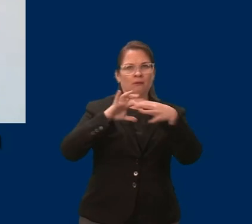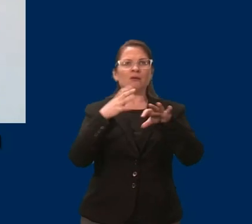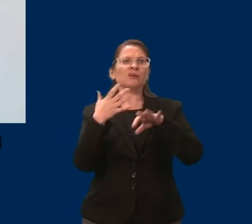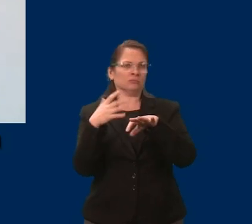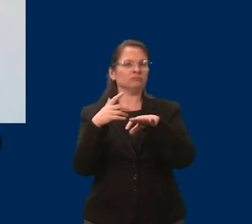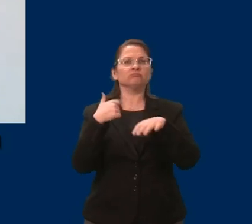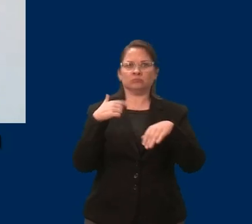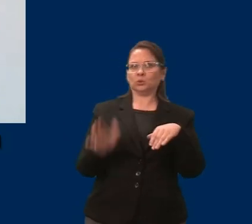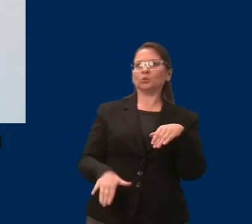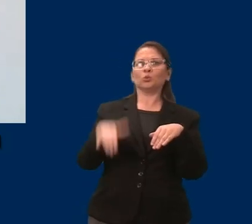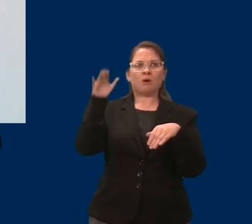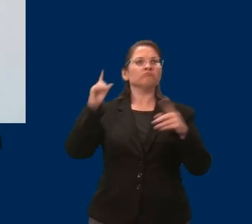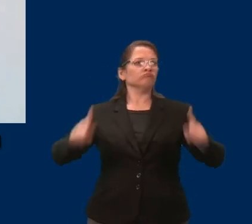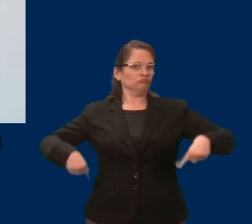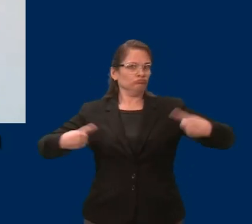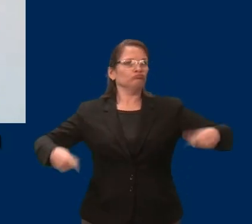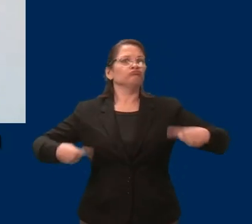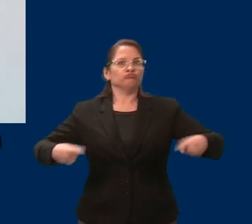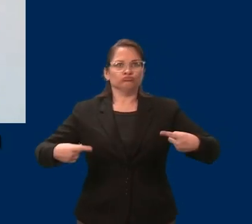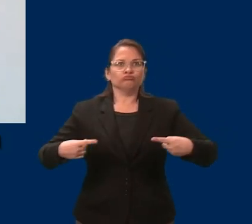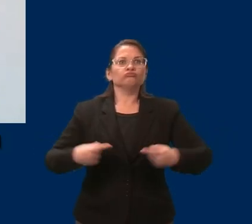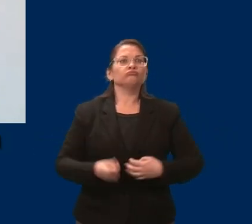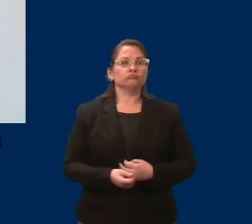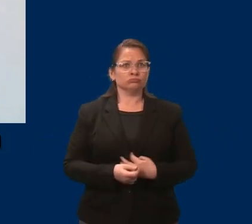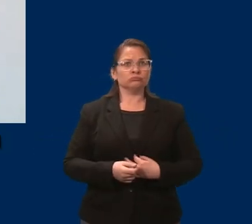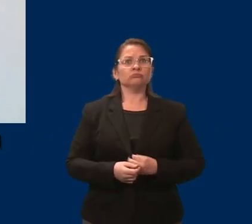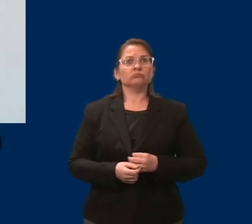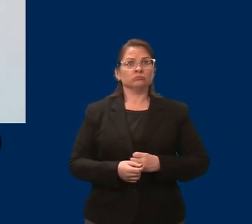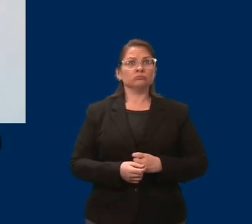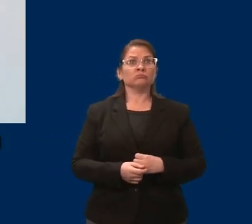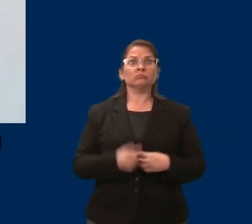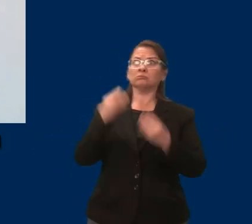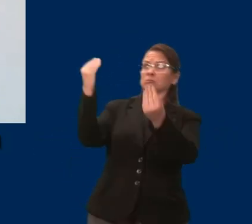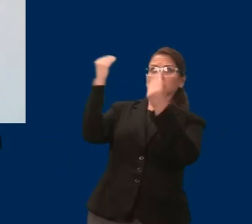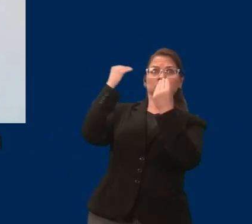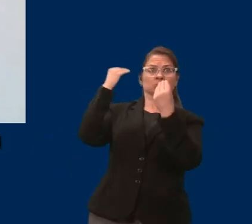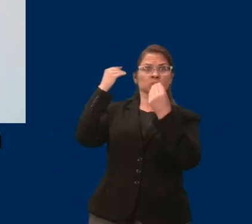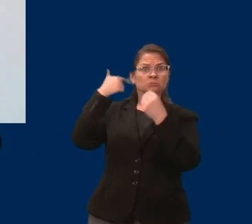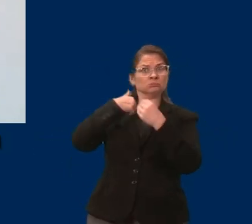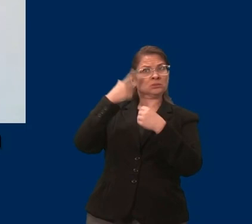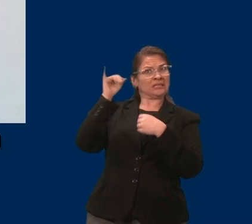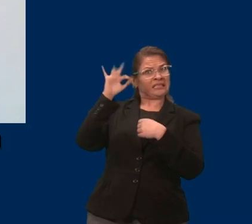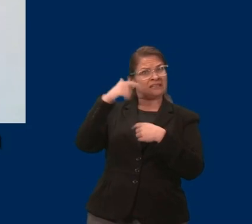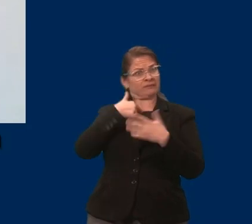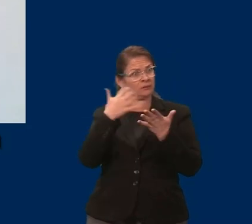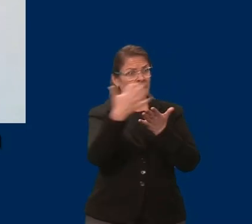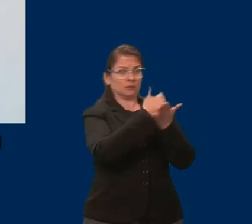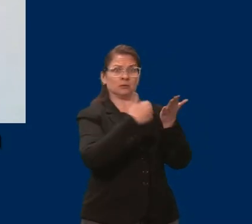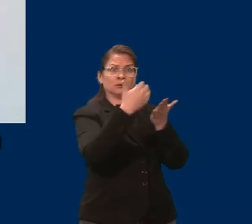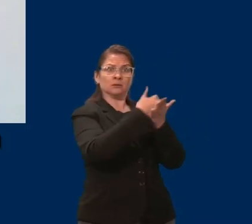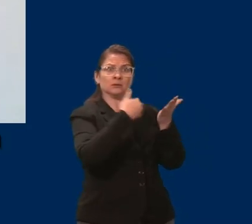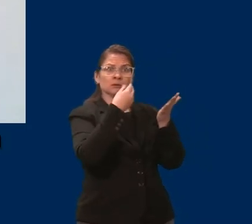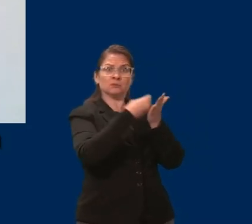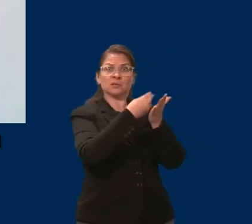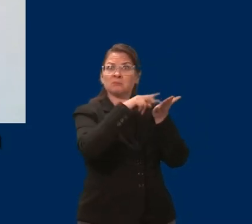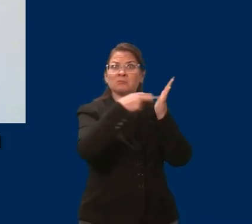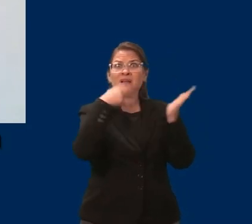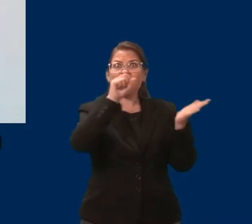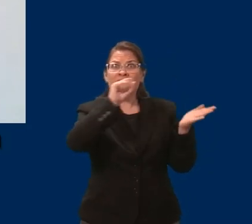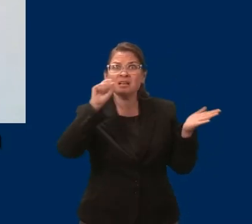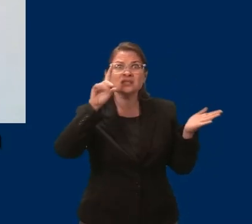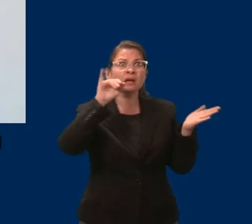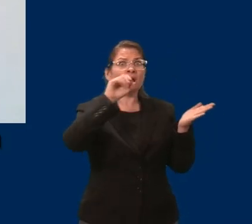understanding that if I made too much money, I would be kicked off of Social Security and state services that I need to live,